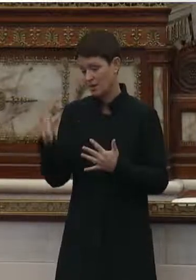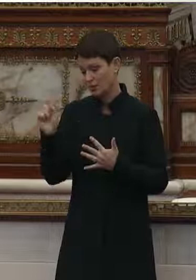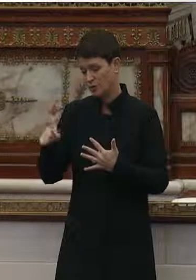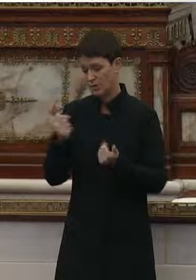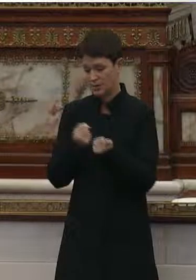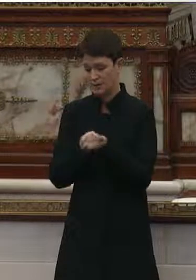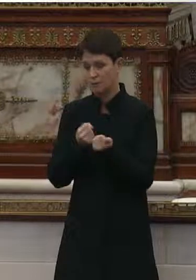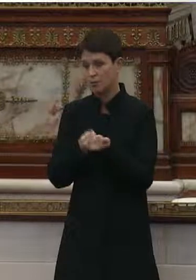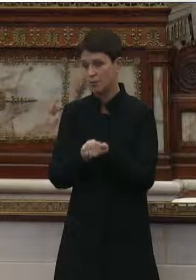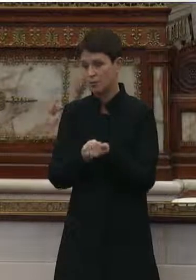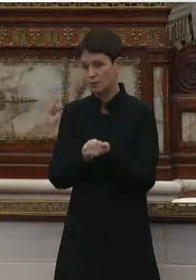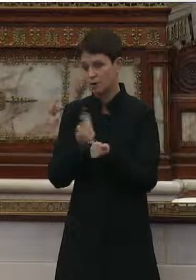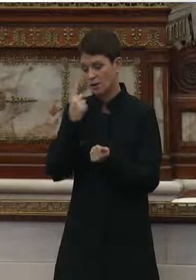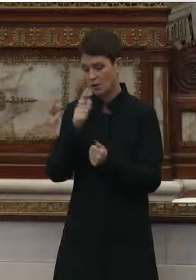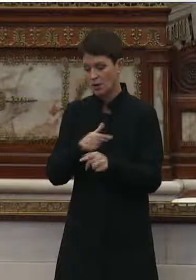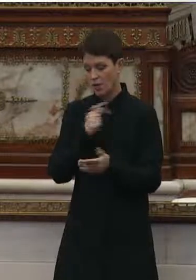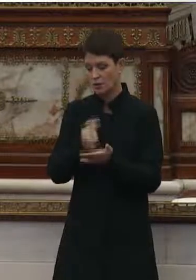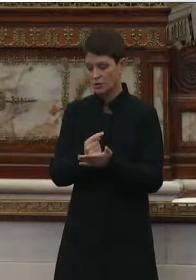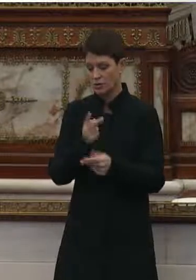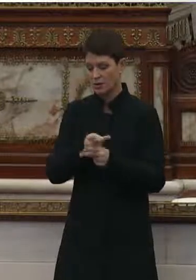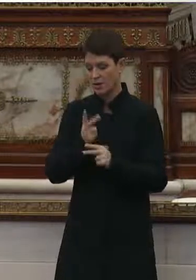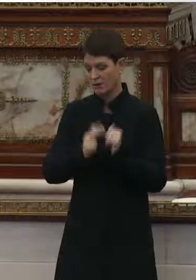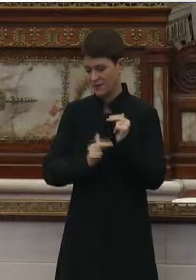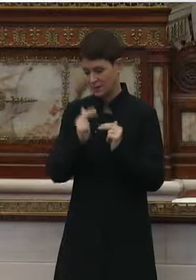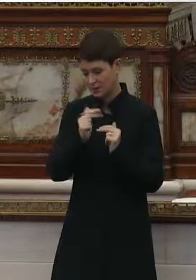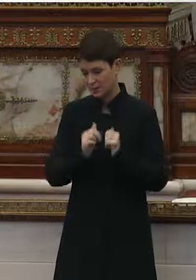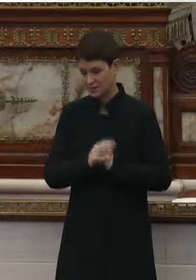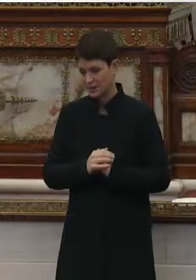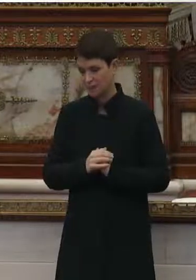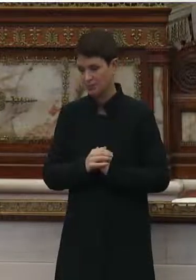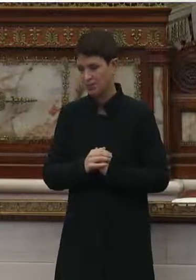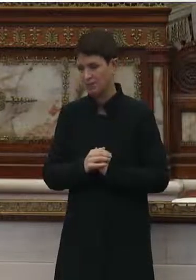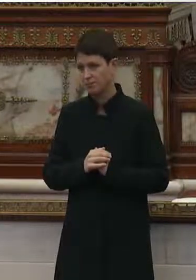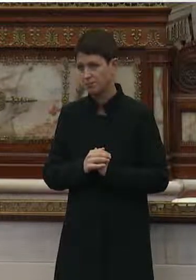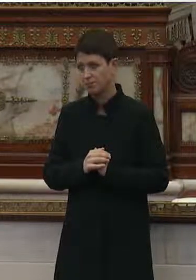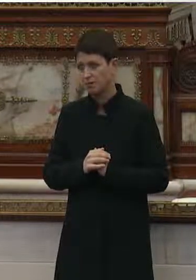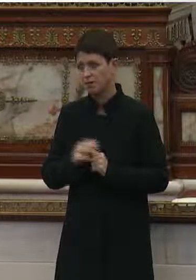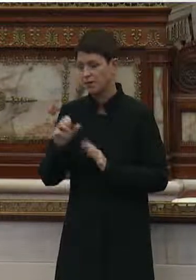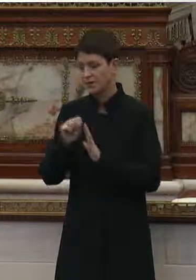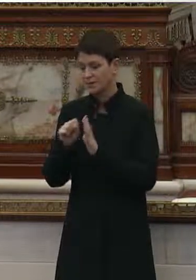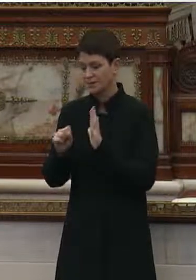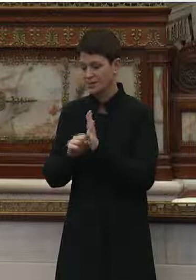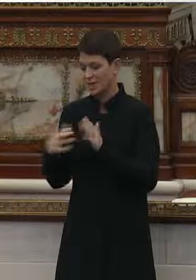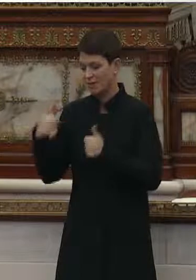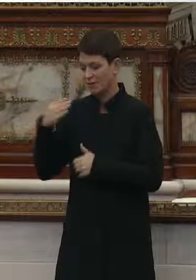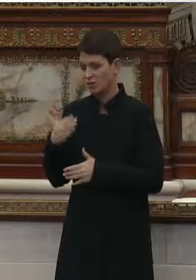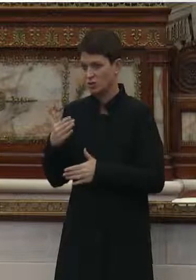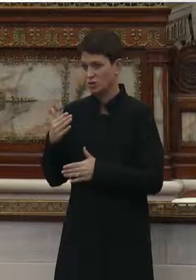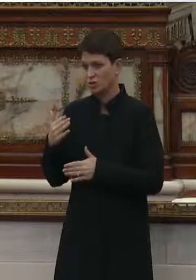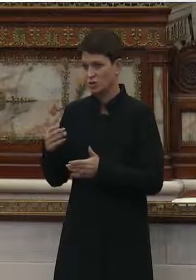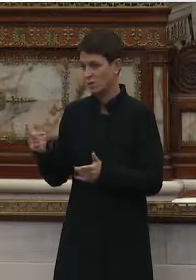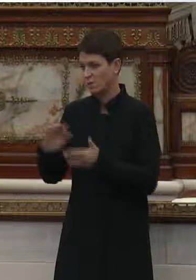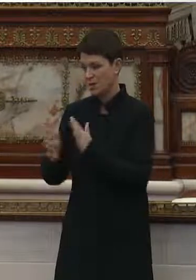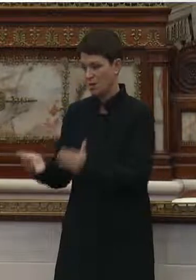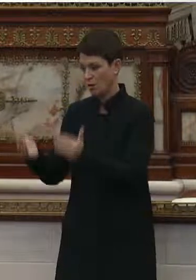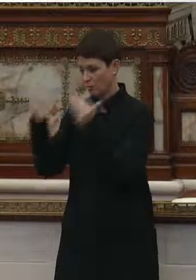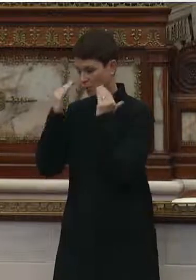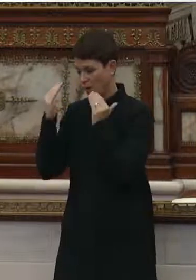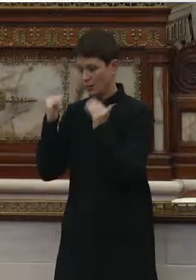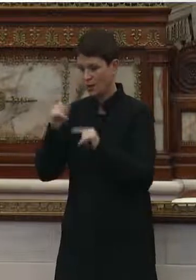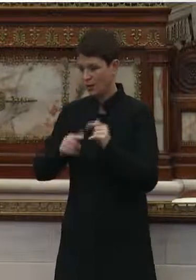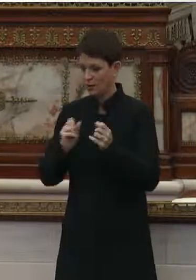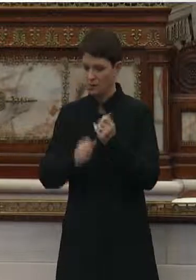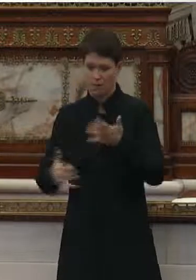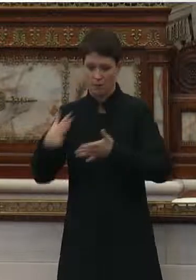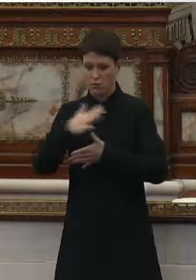supports to long-term care facilities. Our overwhelmed state officials were delayed in making long-term care facilities